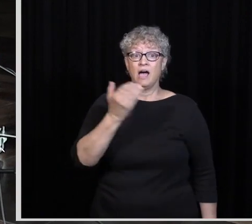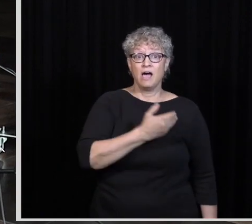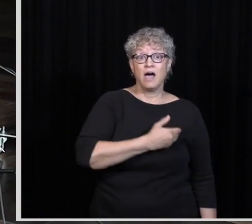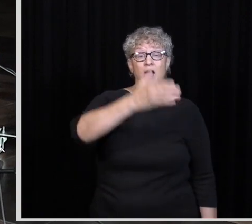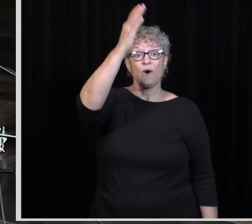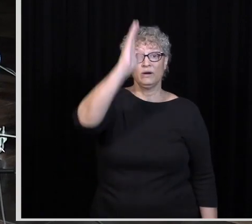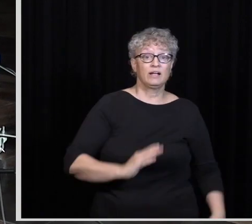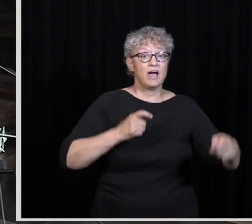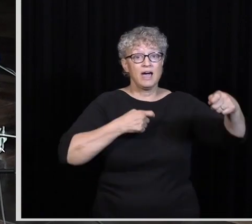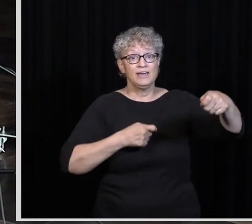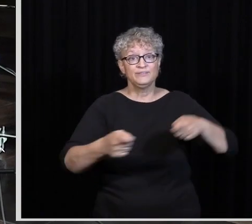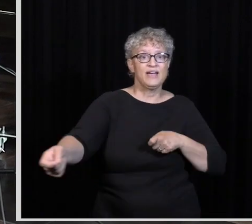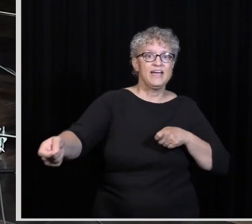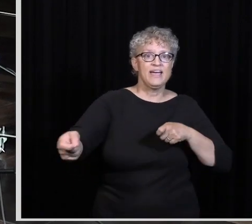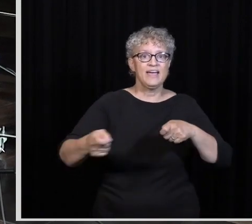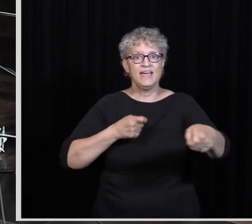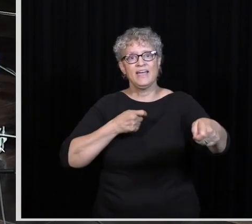Our God